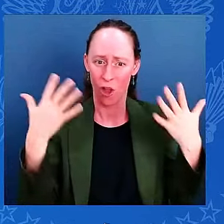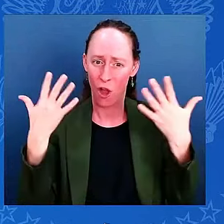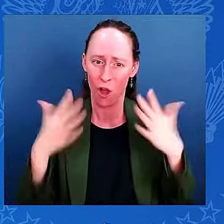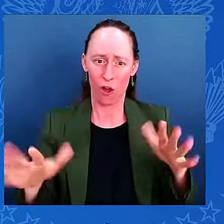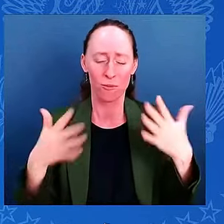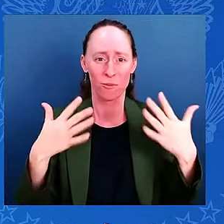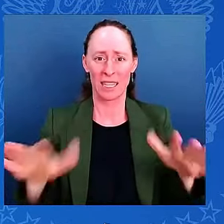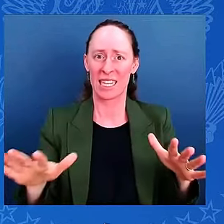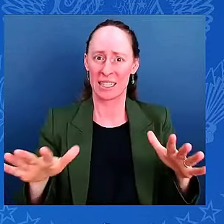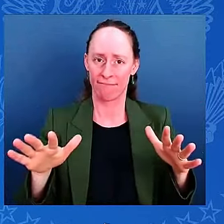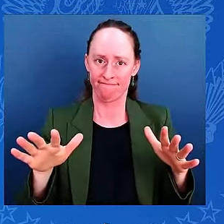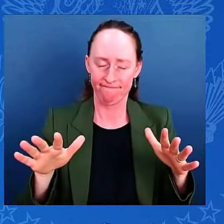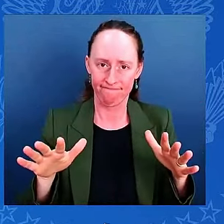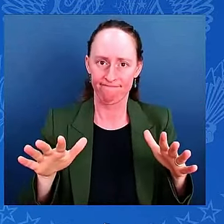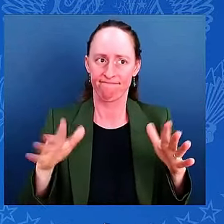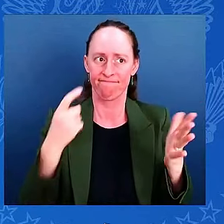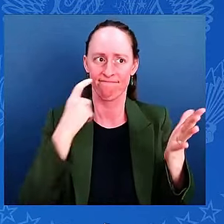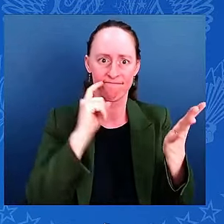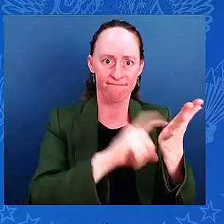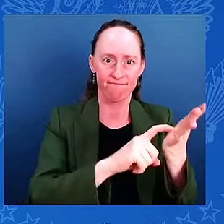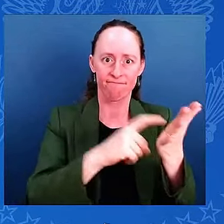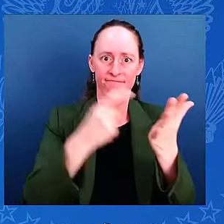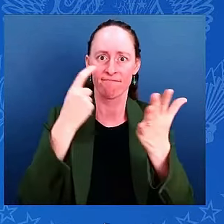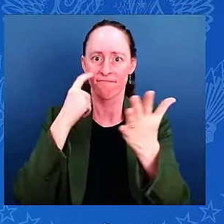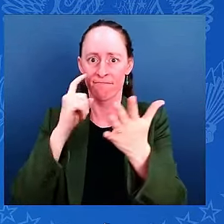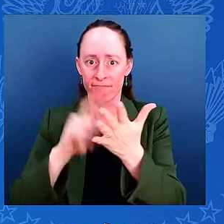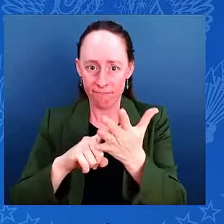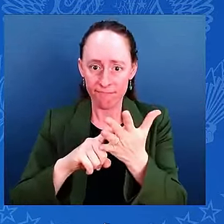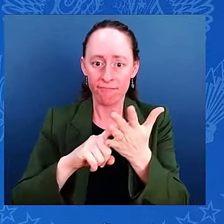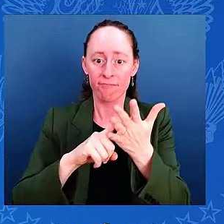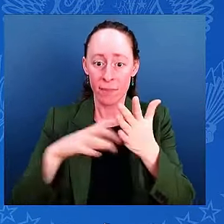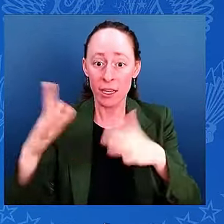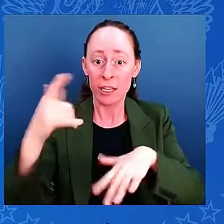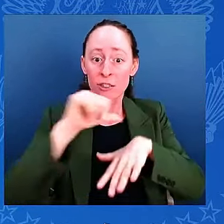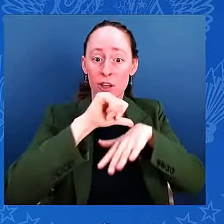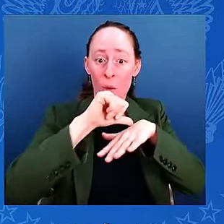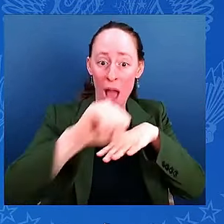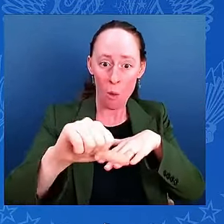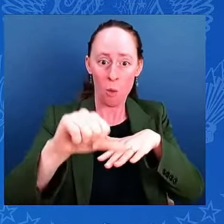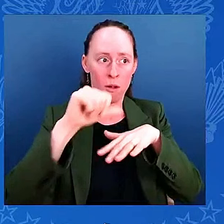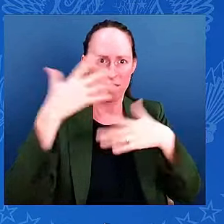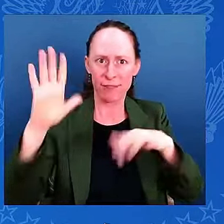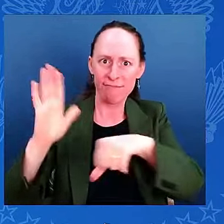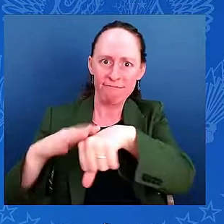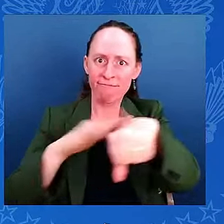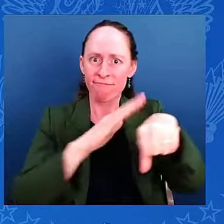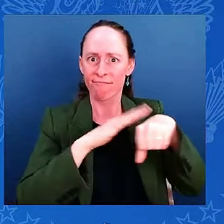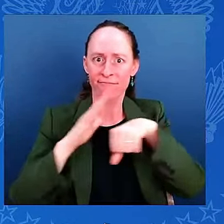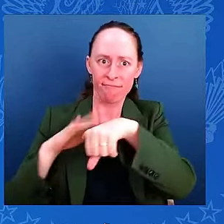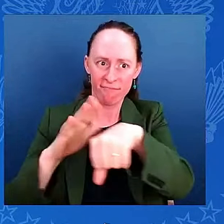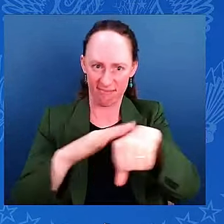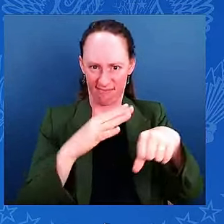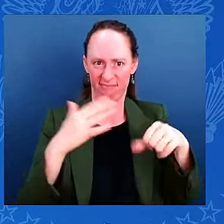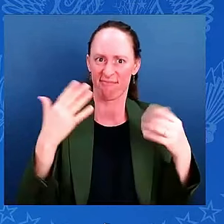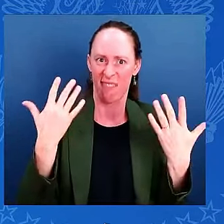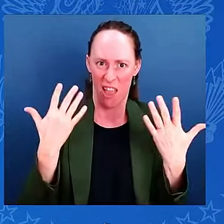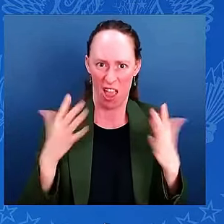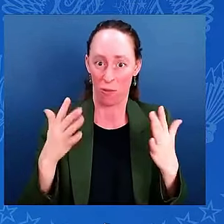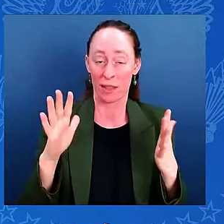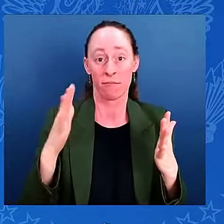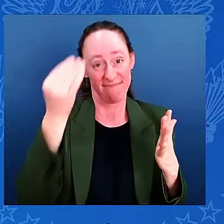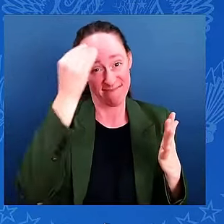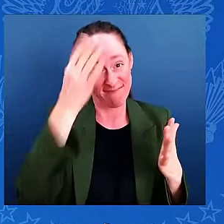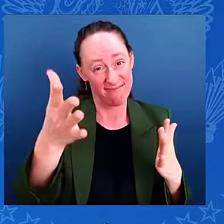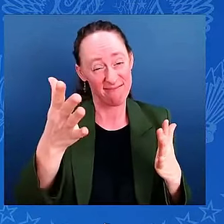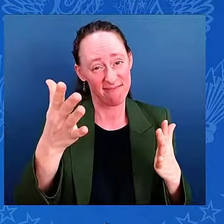widespread tornado warnings throughout the day, and they're continuing and expected to expand as Milton moves overland, including